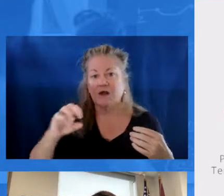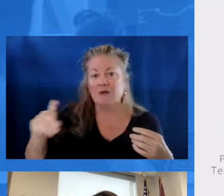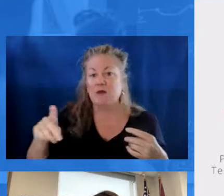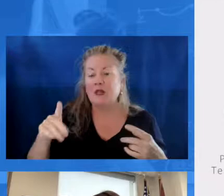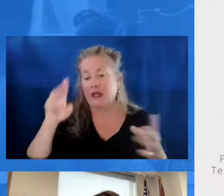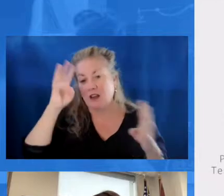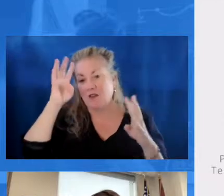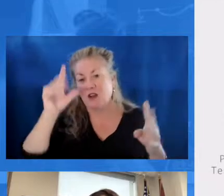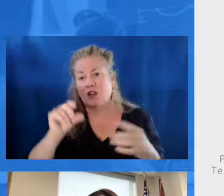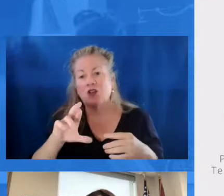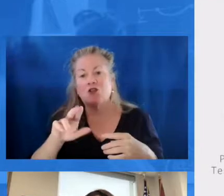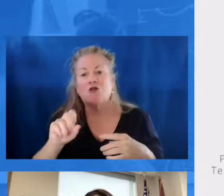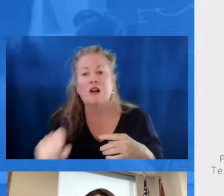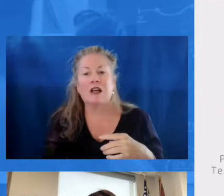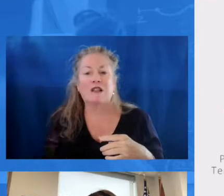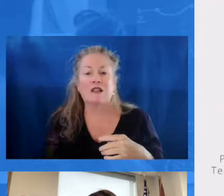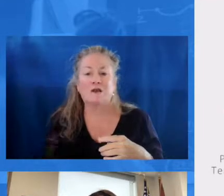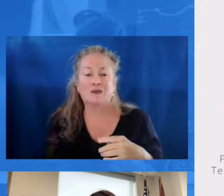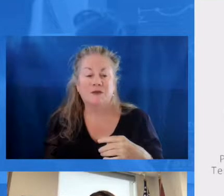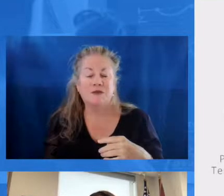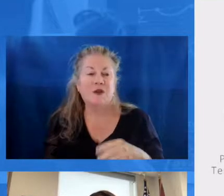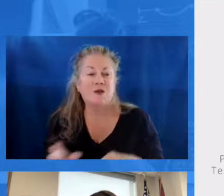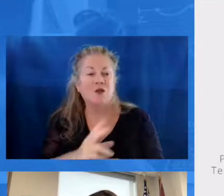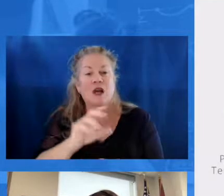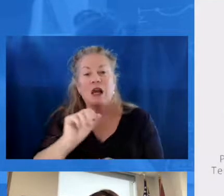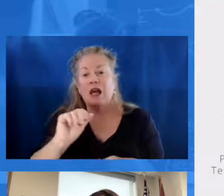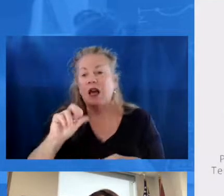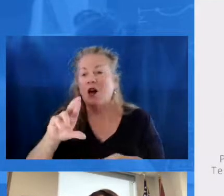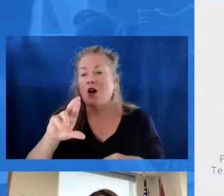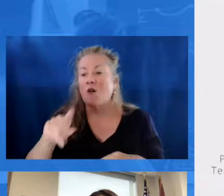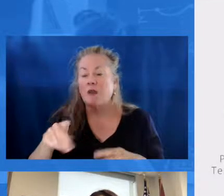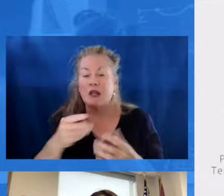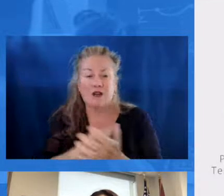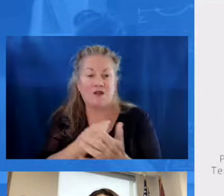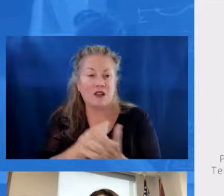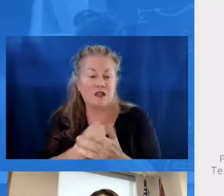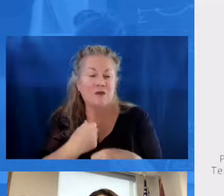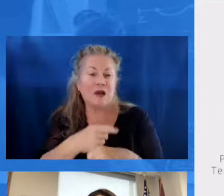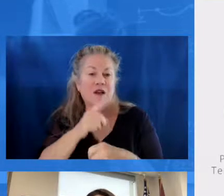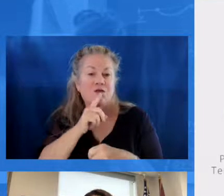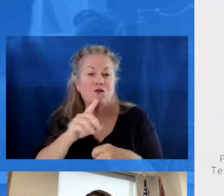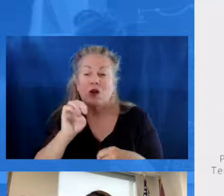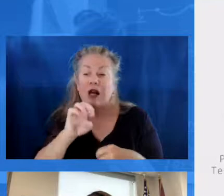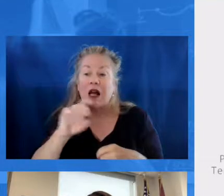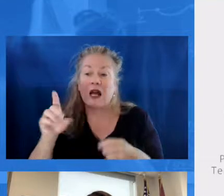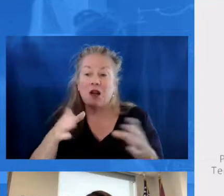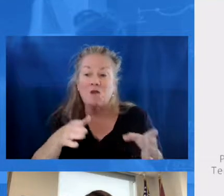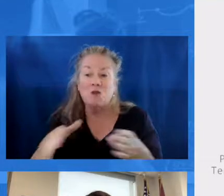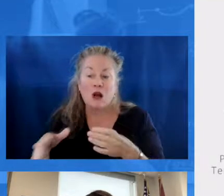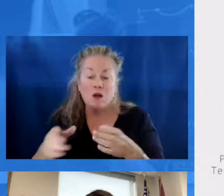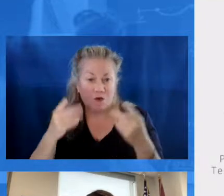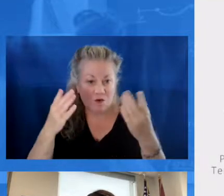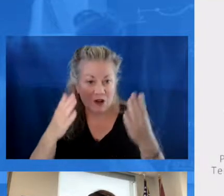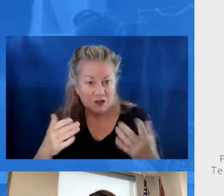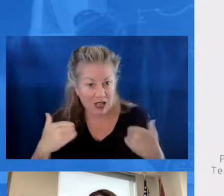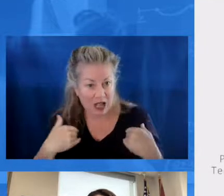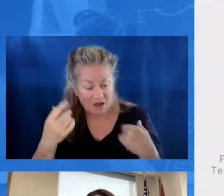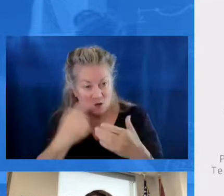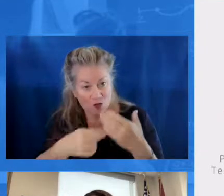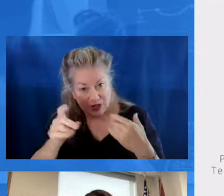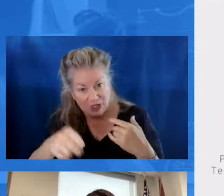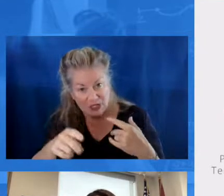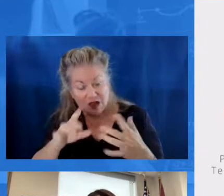EPP innovation grants as well, those were funded and awarded using ARP funds, and that is really to ensure that our ed prep providers